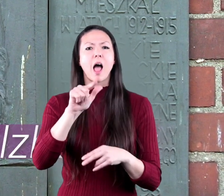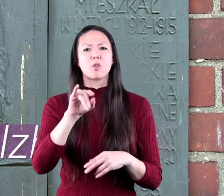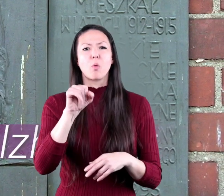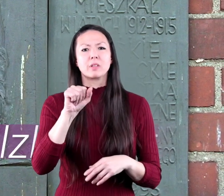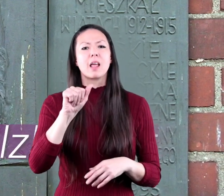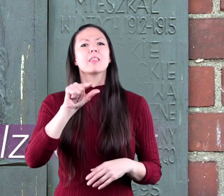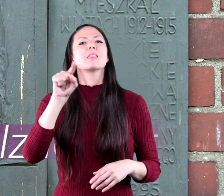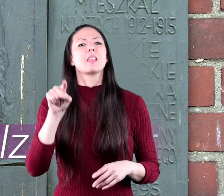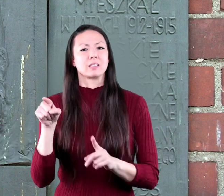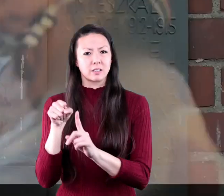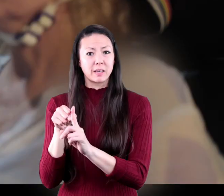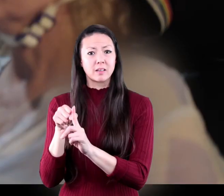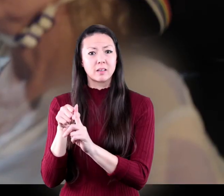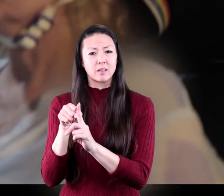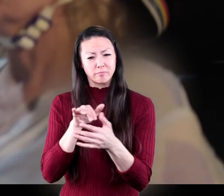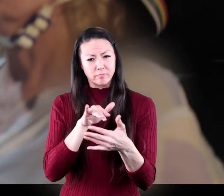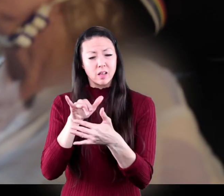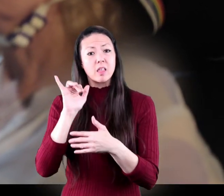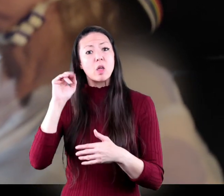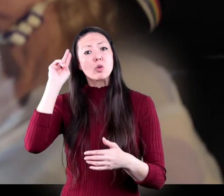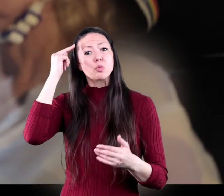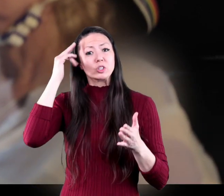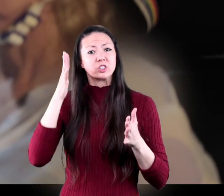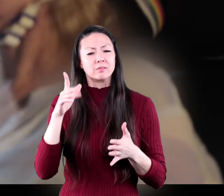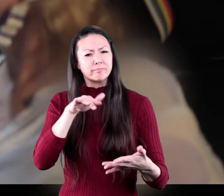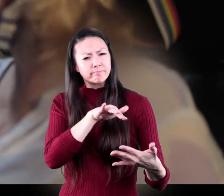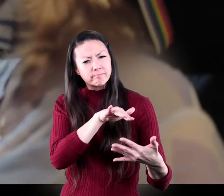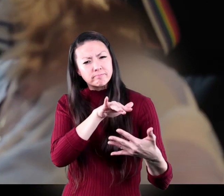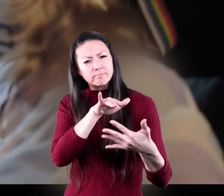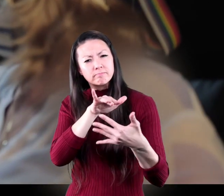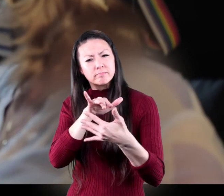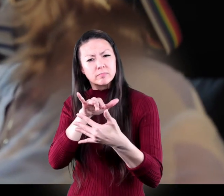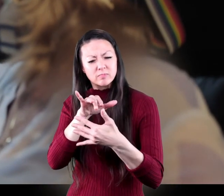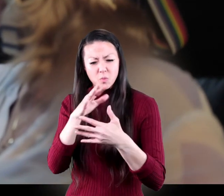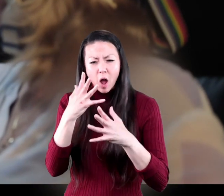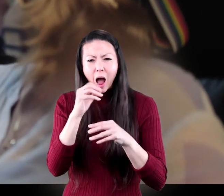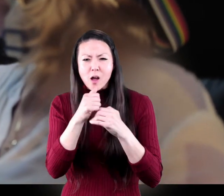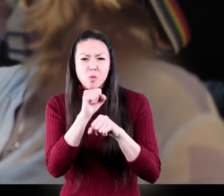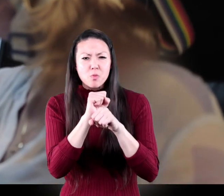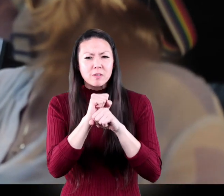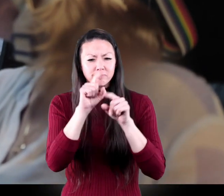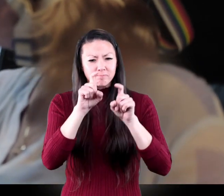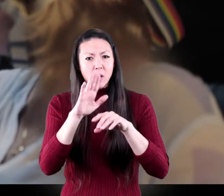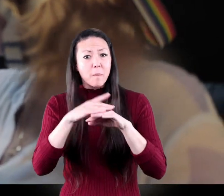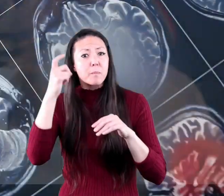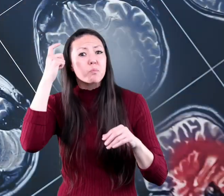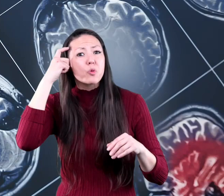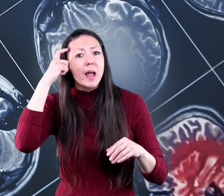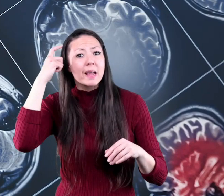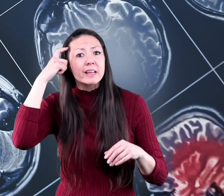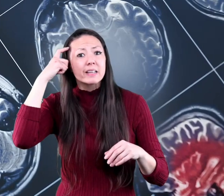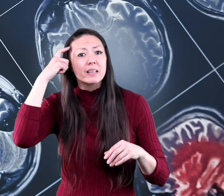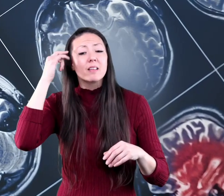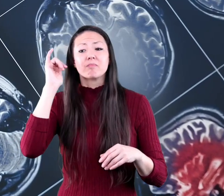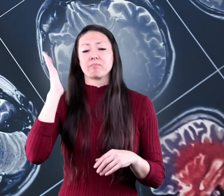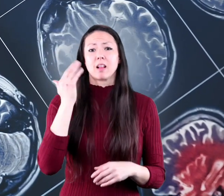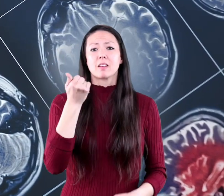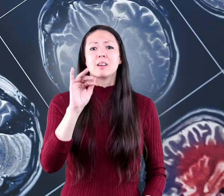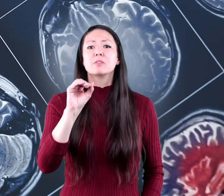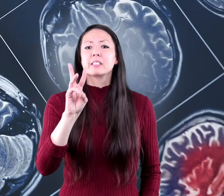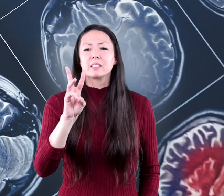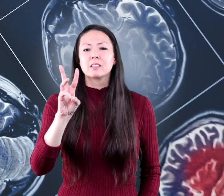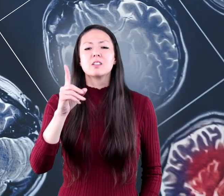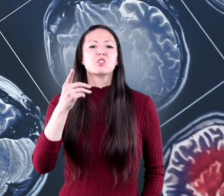a neurologist is someone who studies and works on the brain in 1906